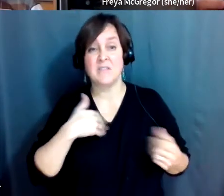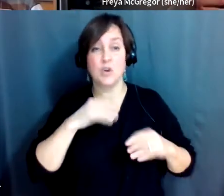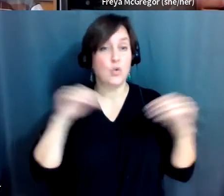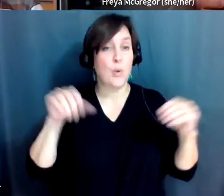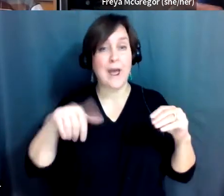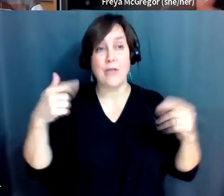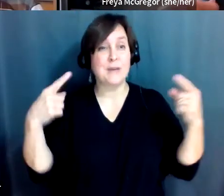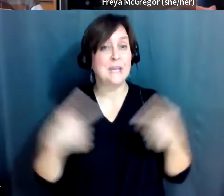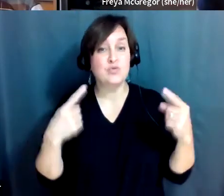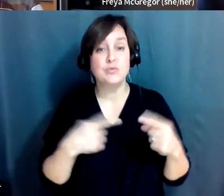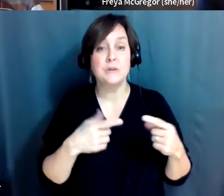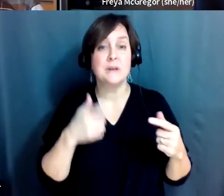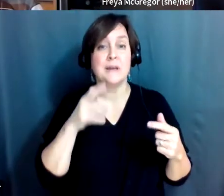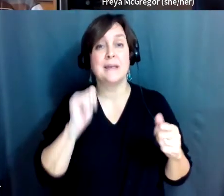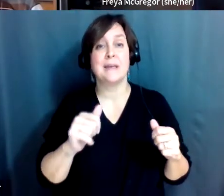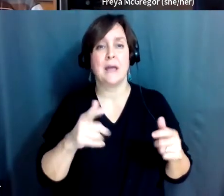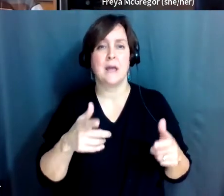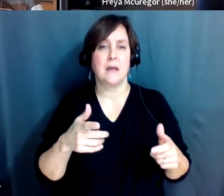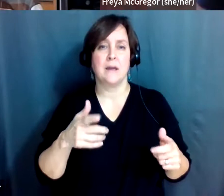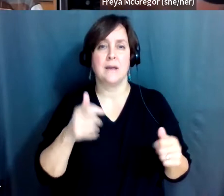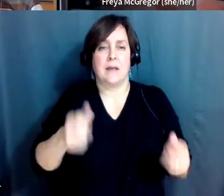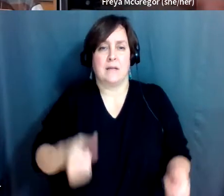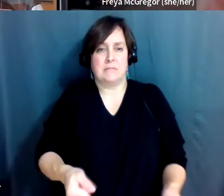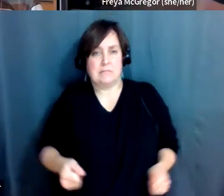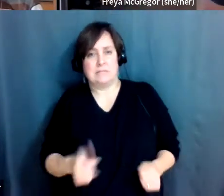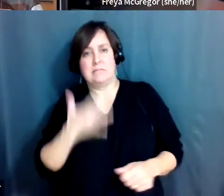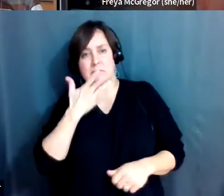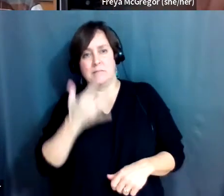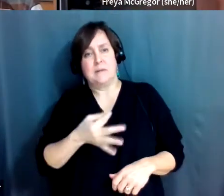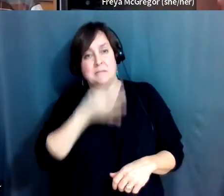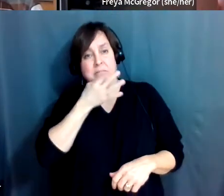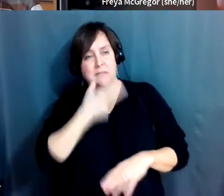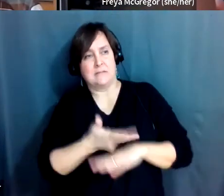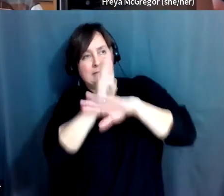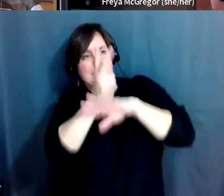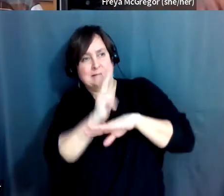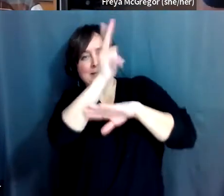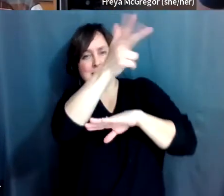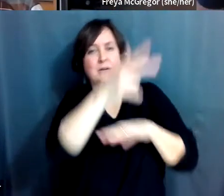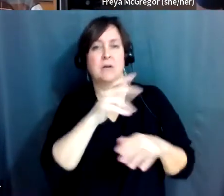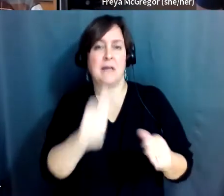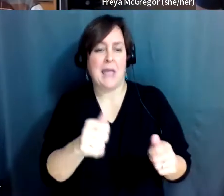like wheelies to get up a step maybe. And maybe they can fold their chair and put it in their car.